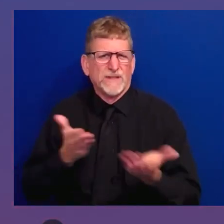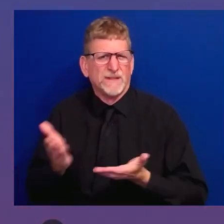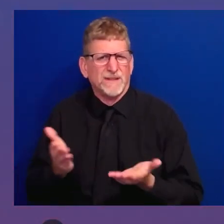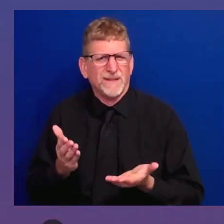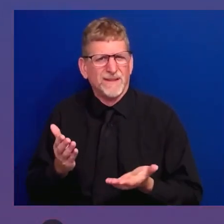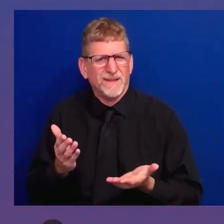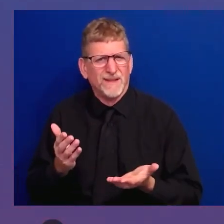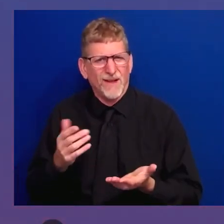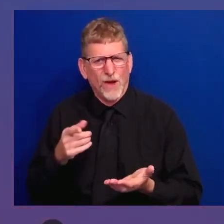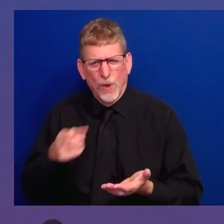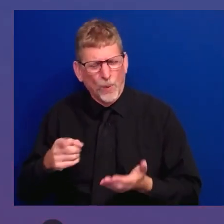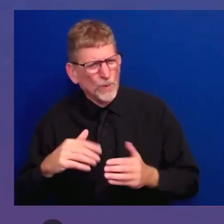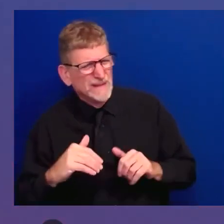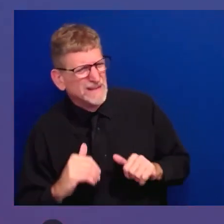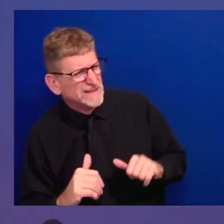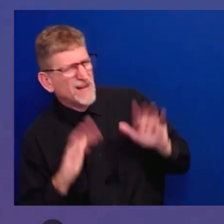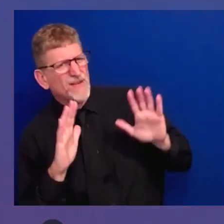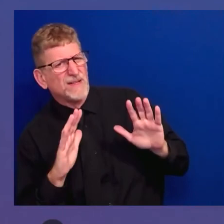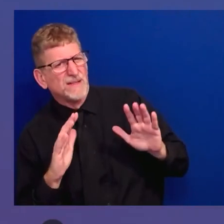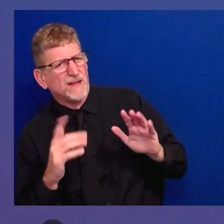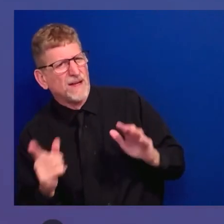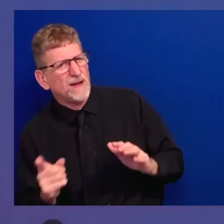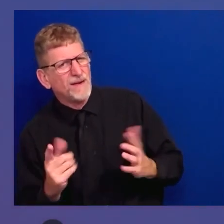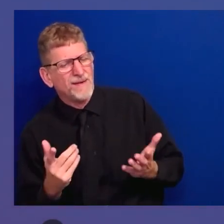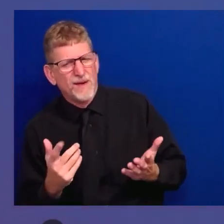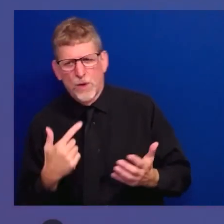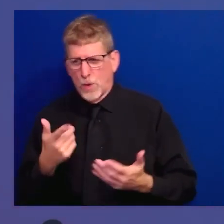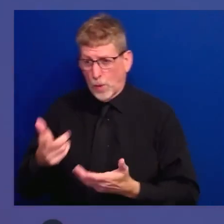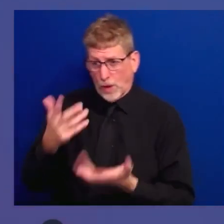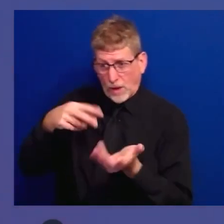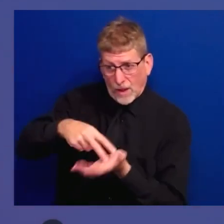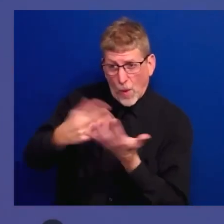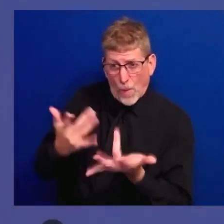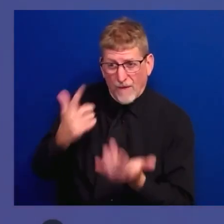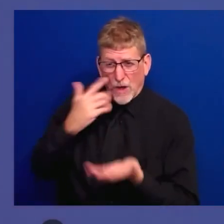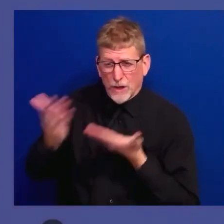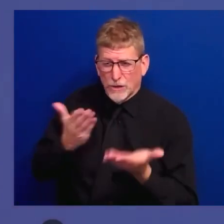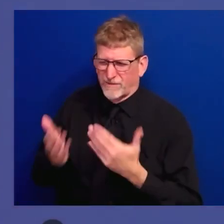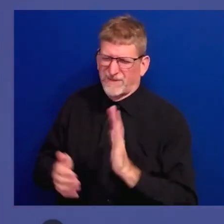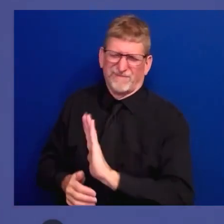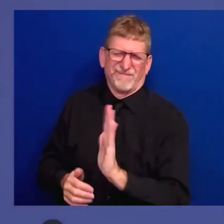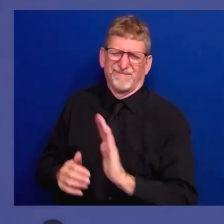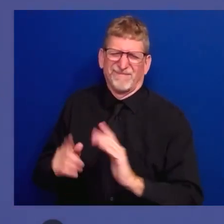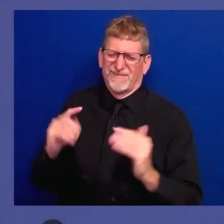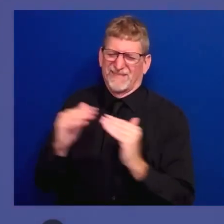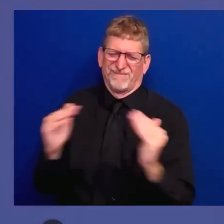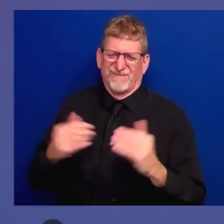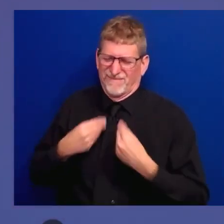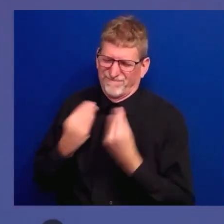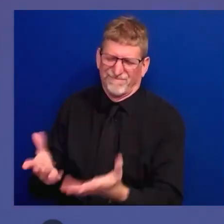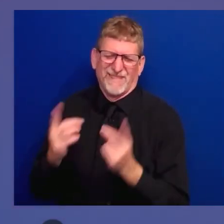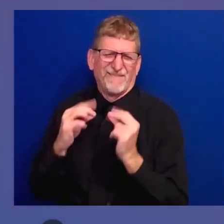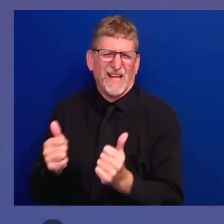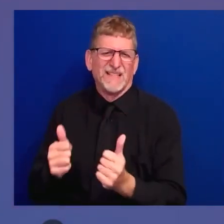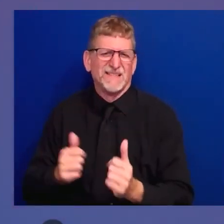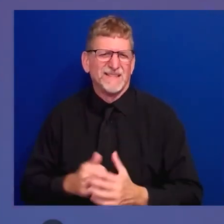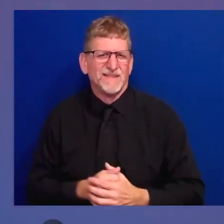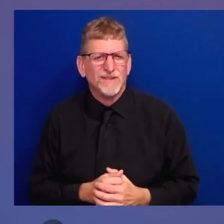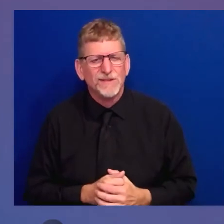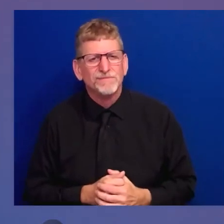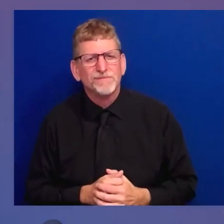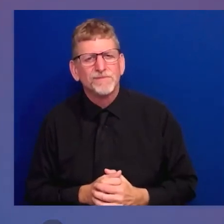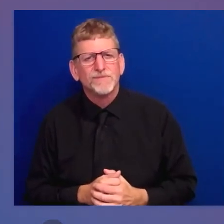the National Guard in the state of Delaware, wife, used to say a prayer. My son got deployed. My wife is a